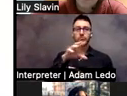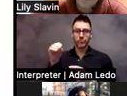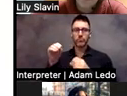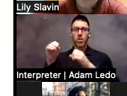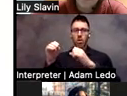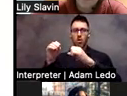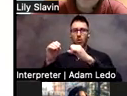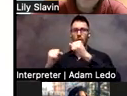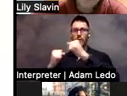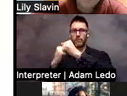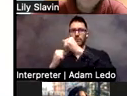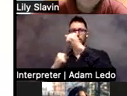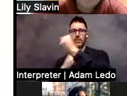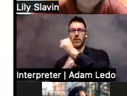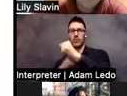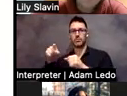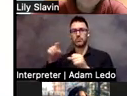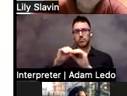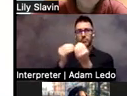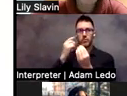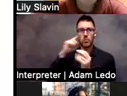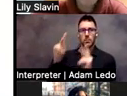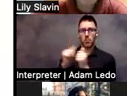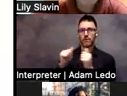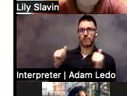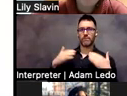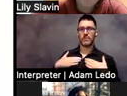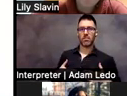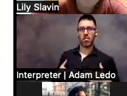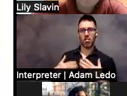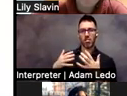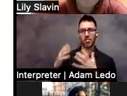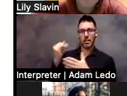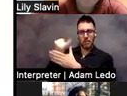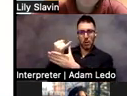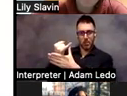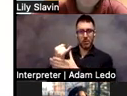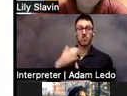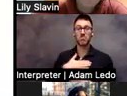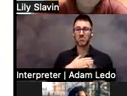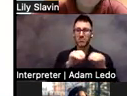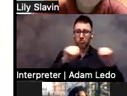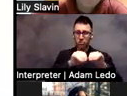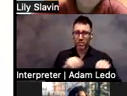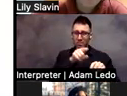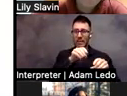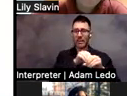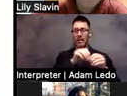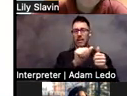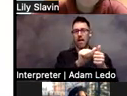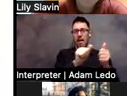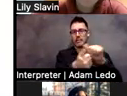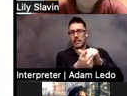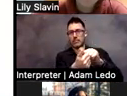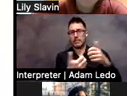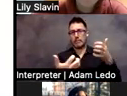teach Adapted Physical Education. I got all my degrees in Adapted Physical Education, and that's what I teach. And my focus has been